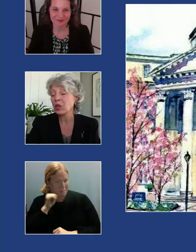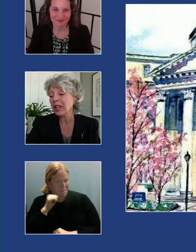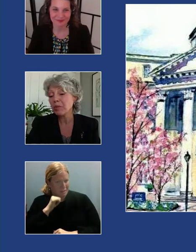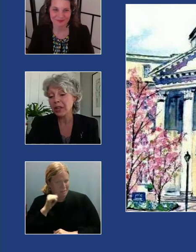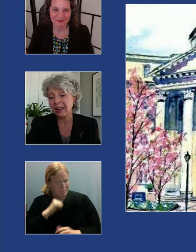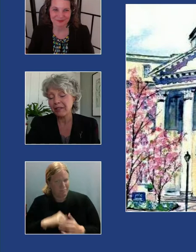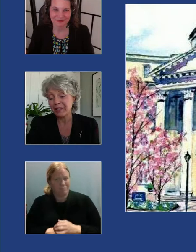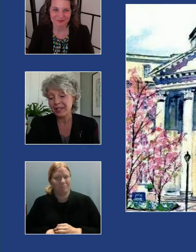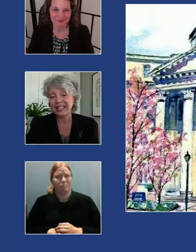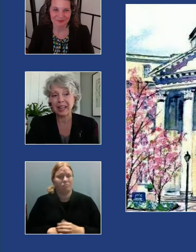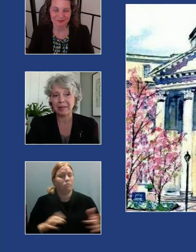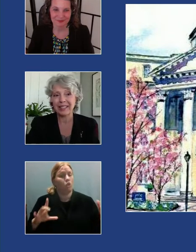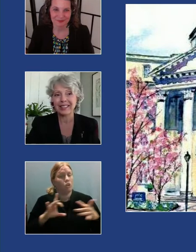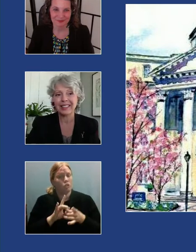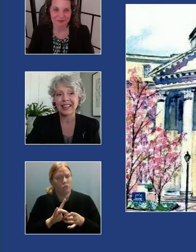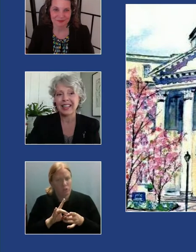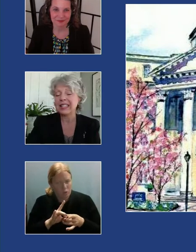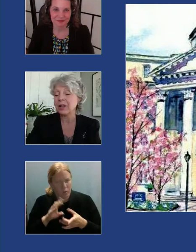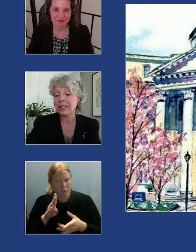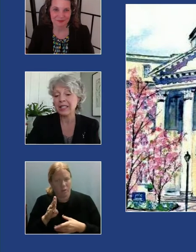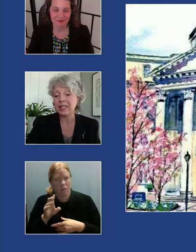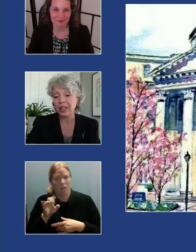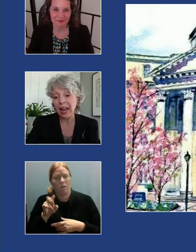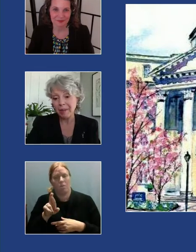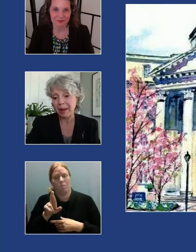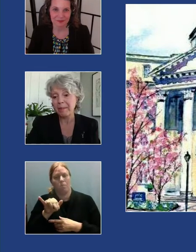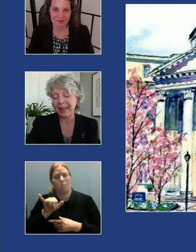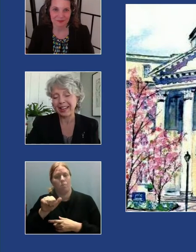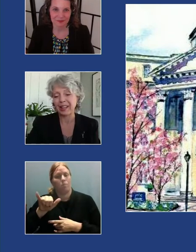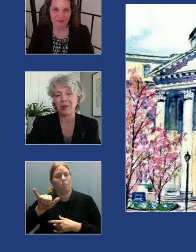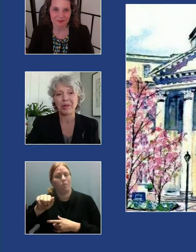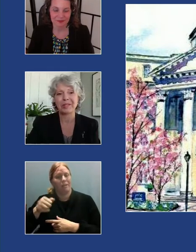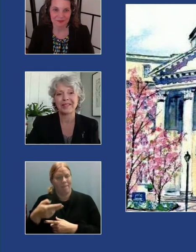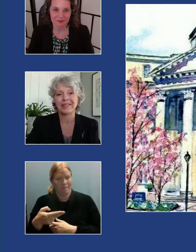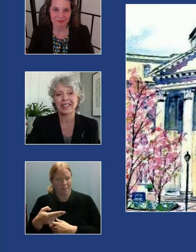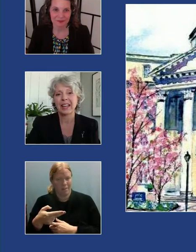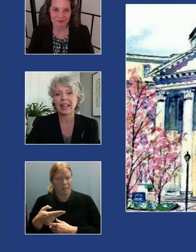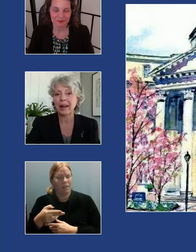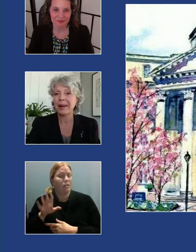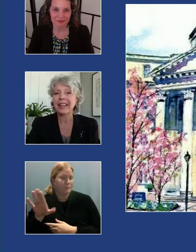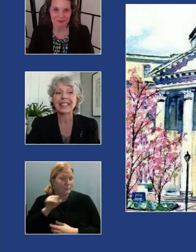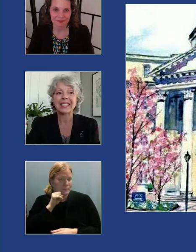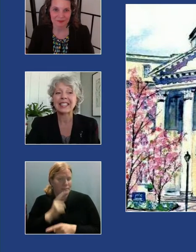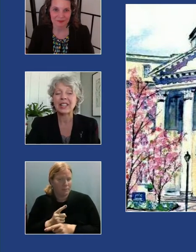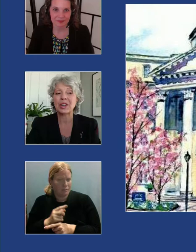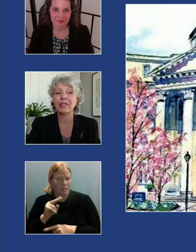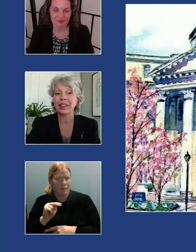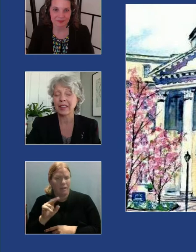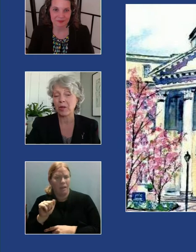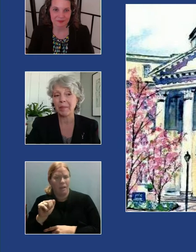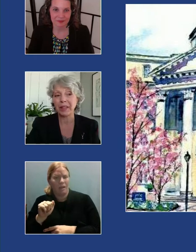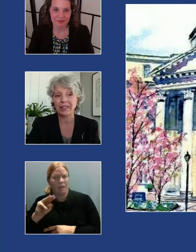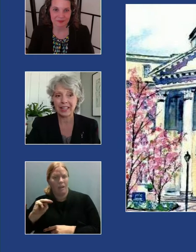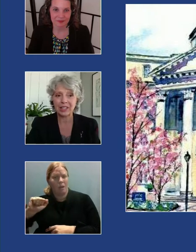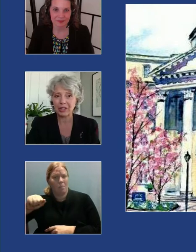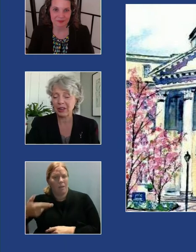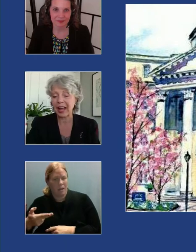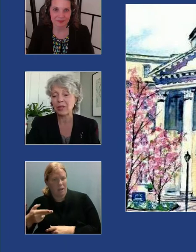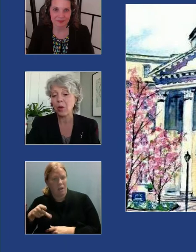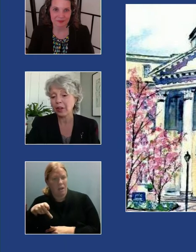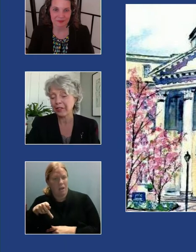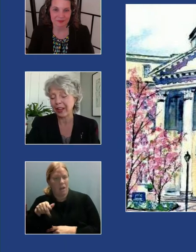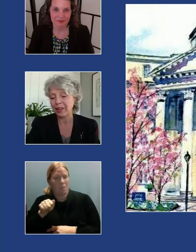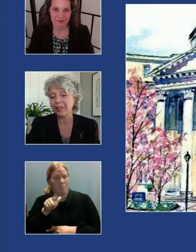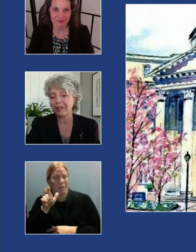Joining Bria for this segment is her sister, Nama Paley-Rose. Nama is a senior philanthropic advisor